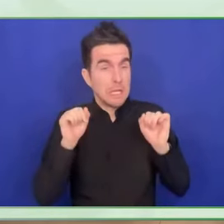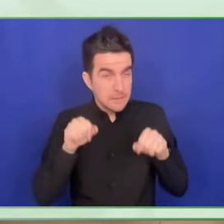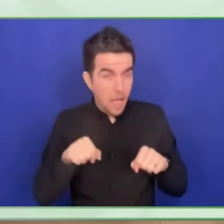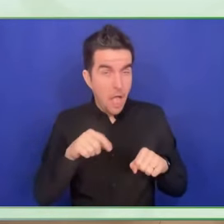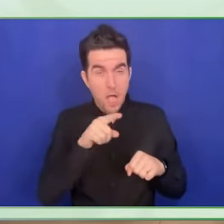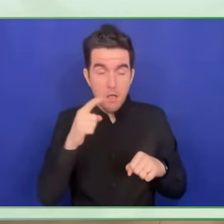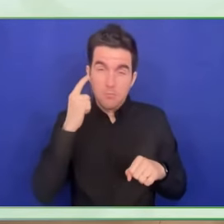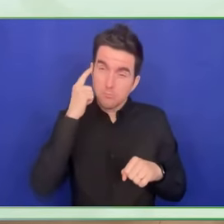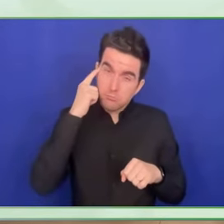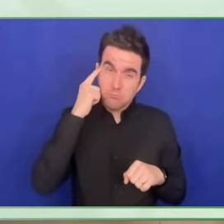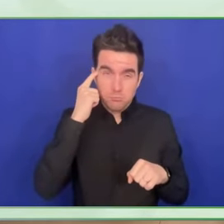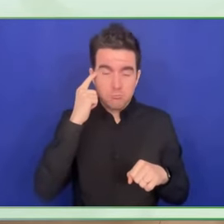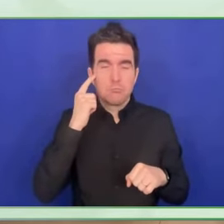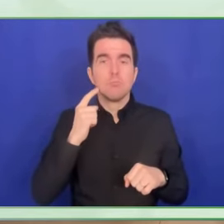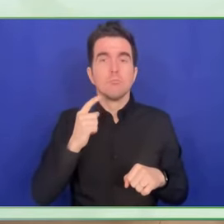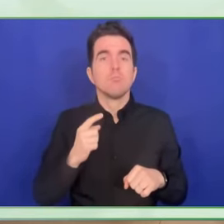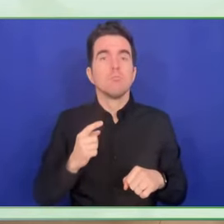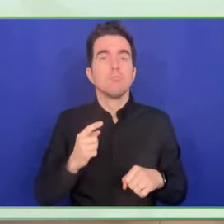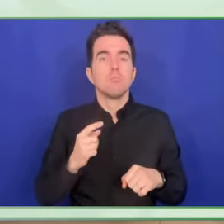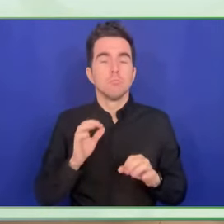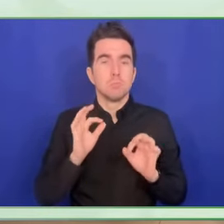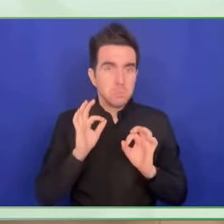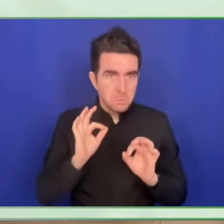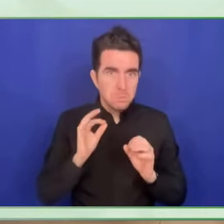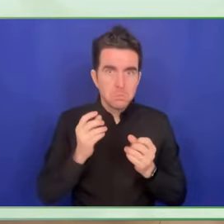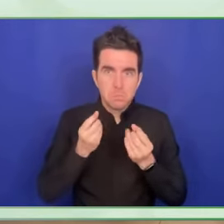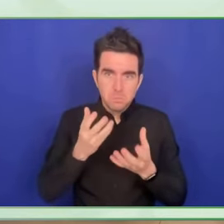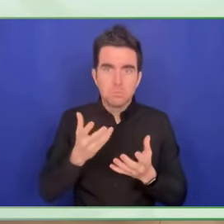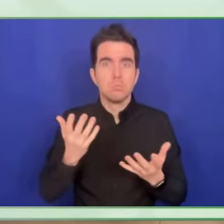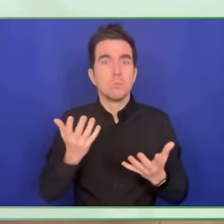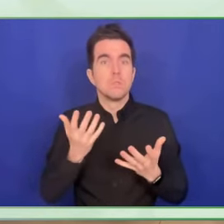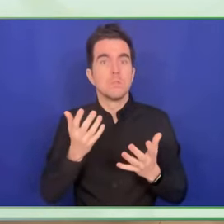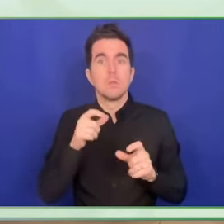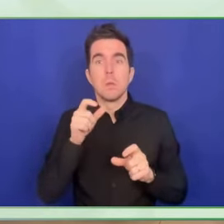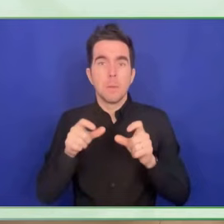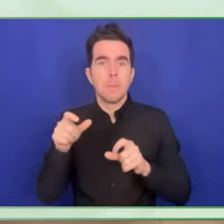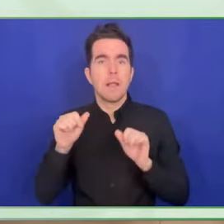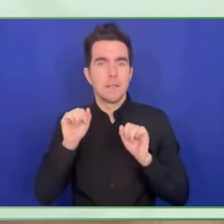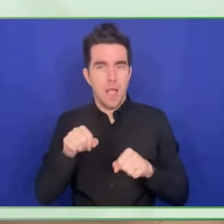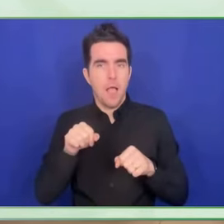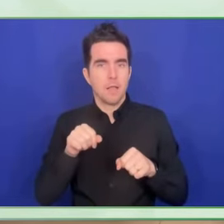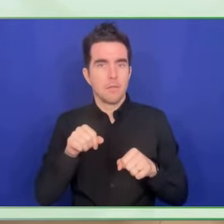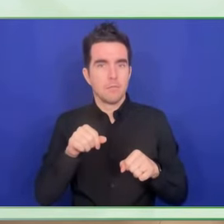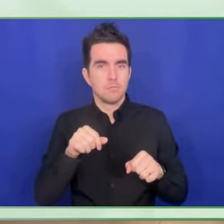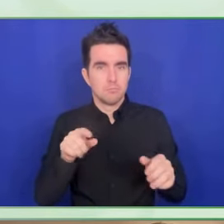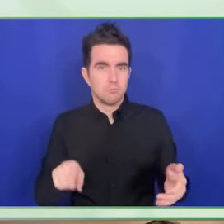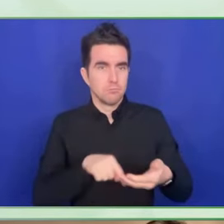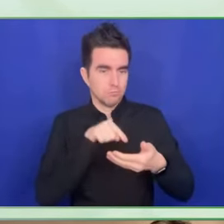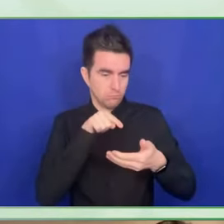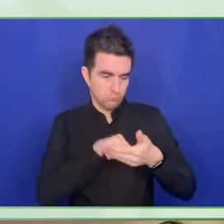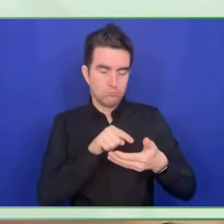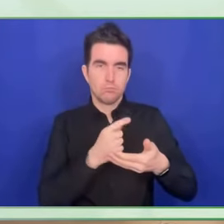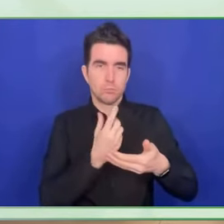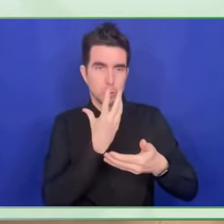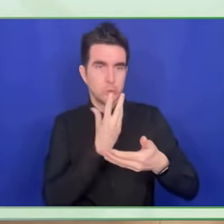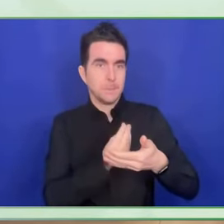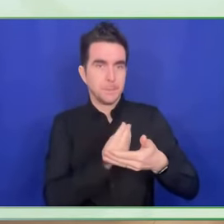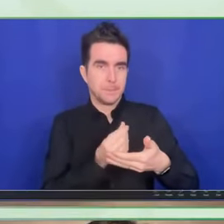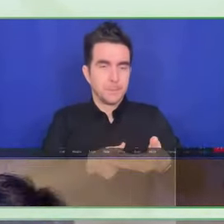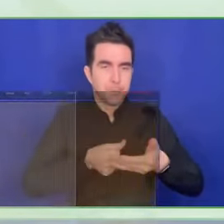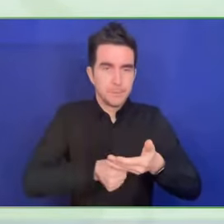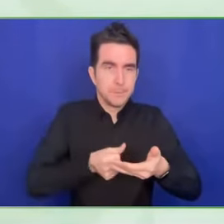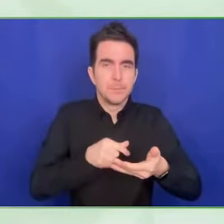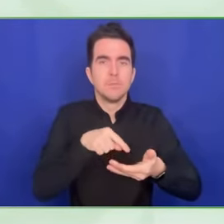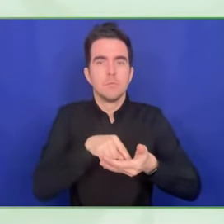cybersecurity barrier. Yes, I'm going to try to make it in one minute.